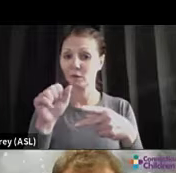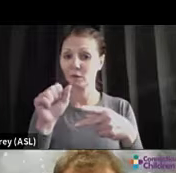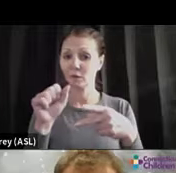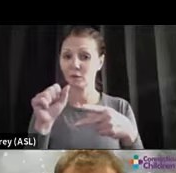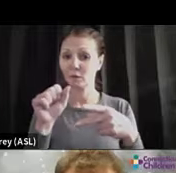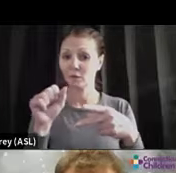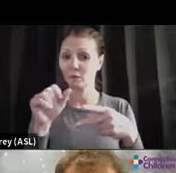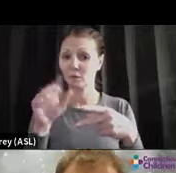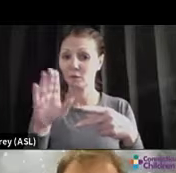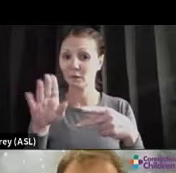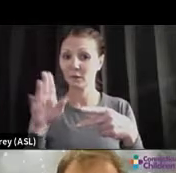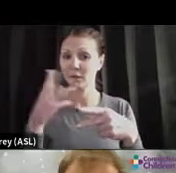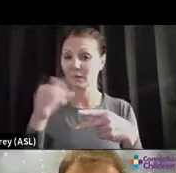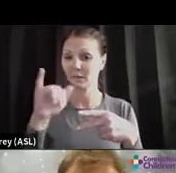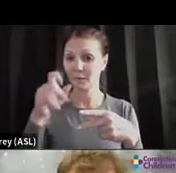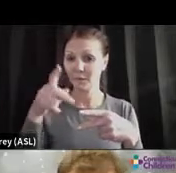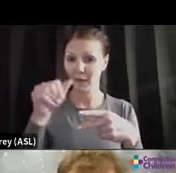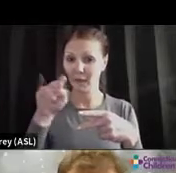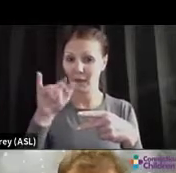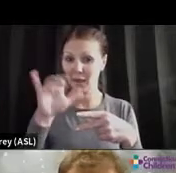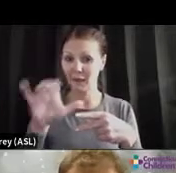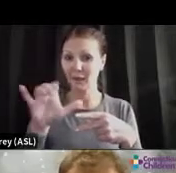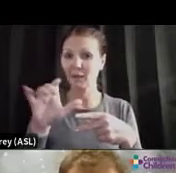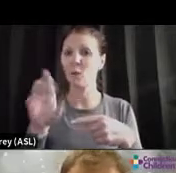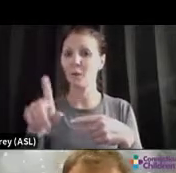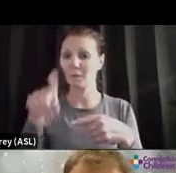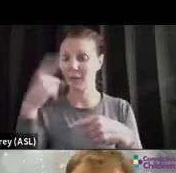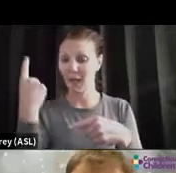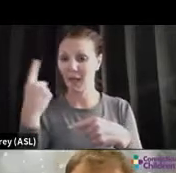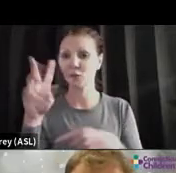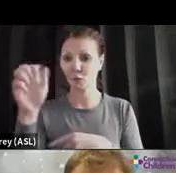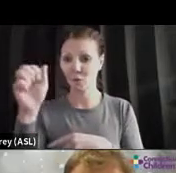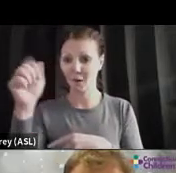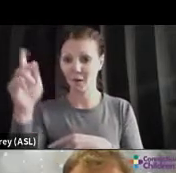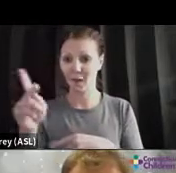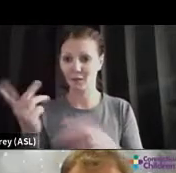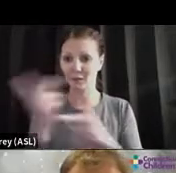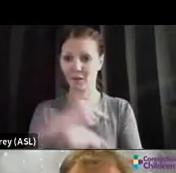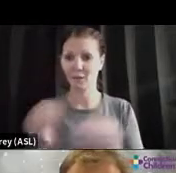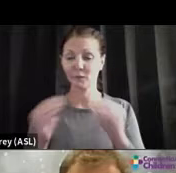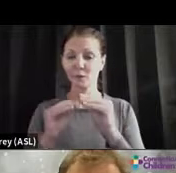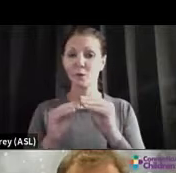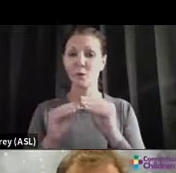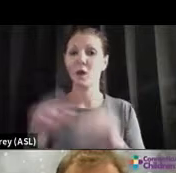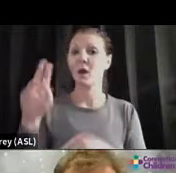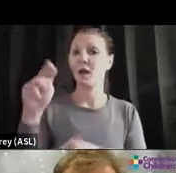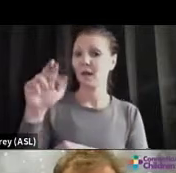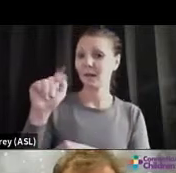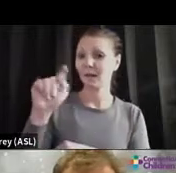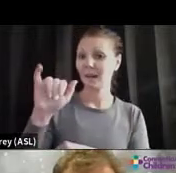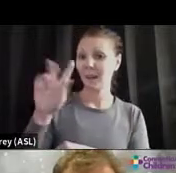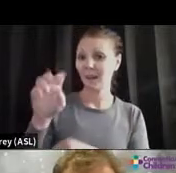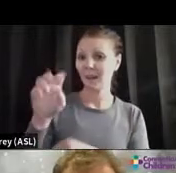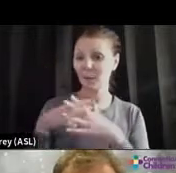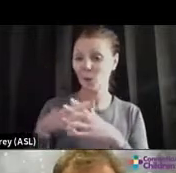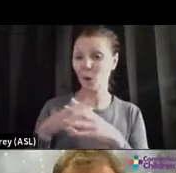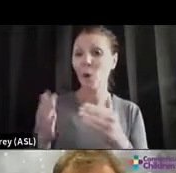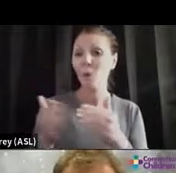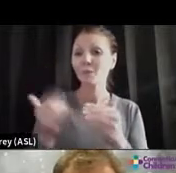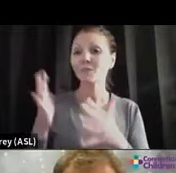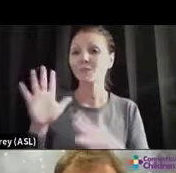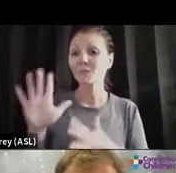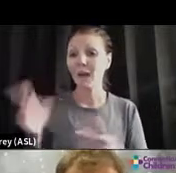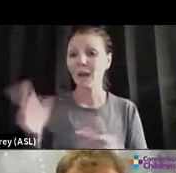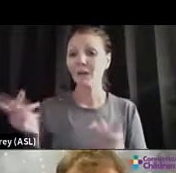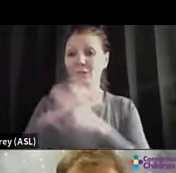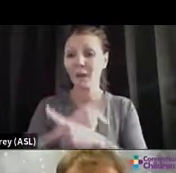as BIPOC or Black, almost two and a half times as likely. And if you identify as Native American, almost five times as likely to have